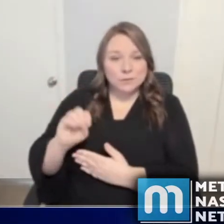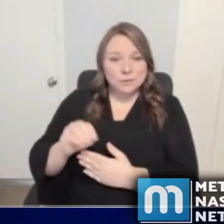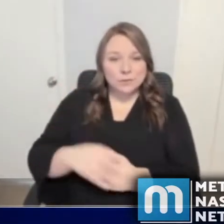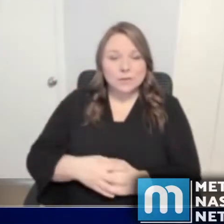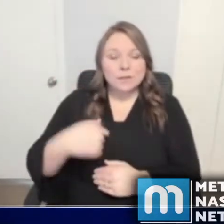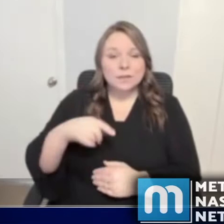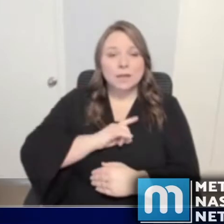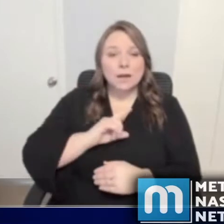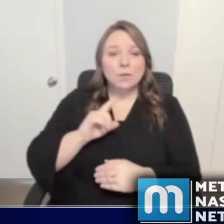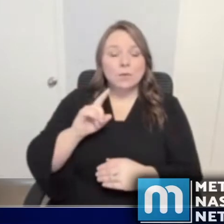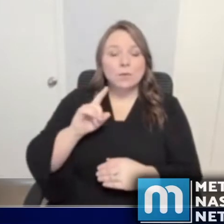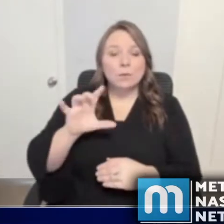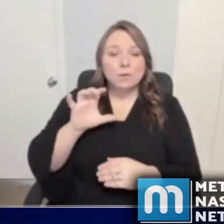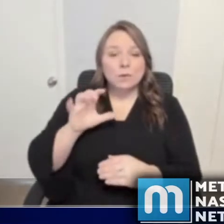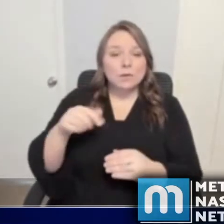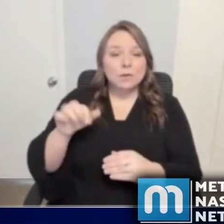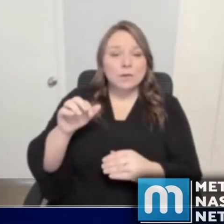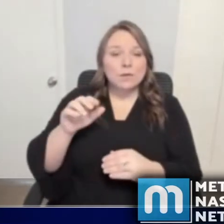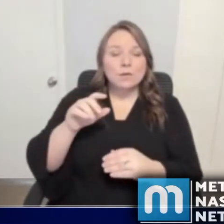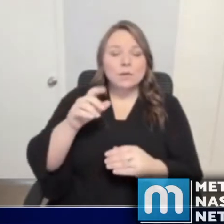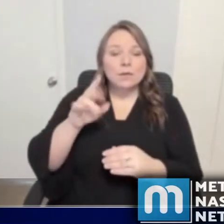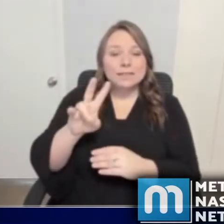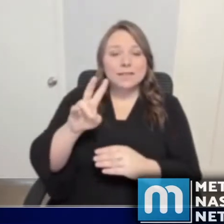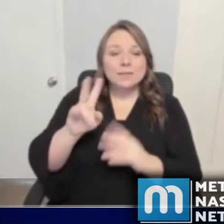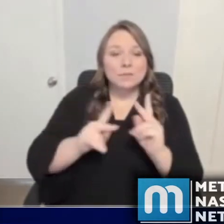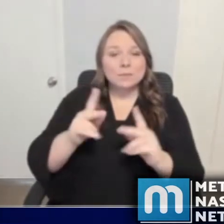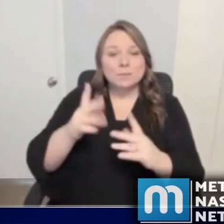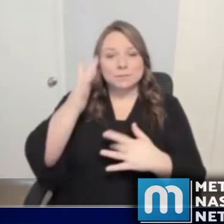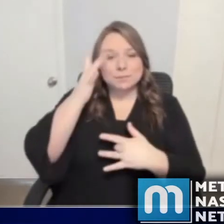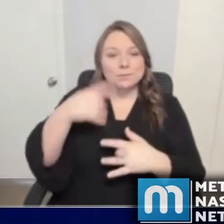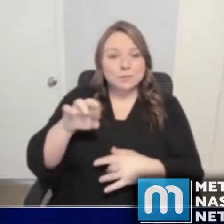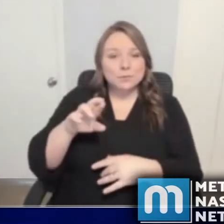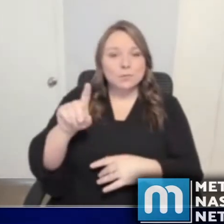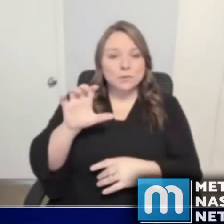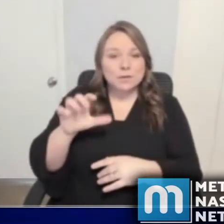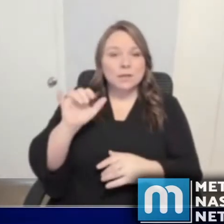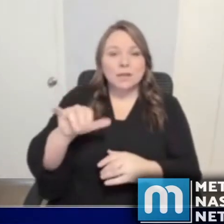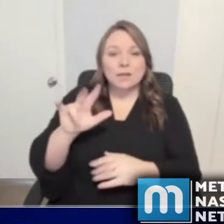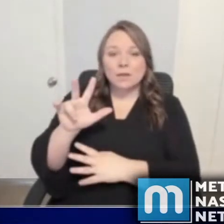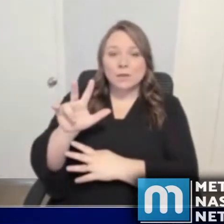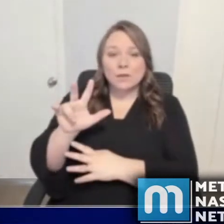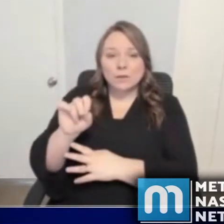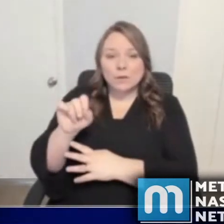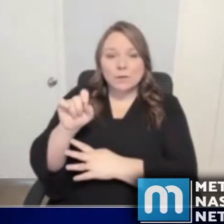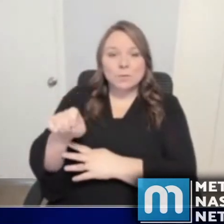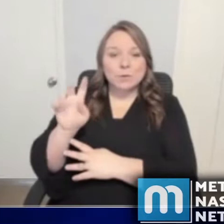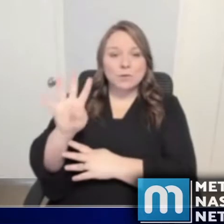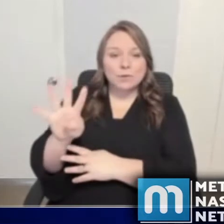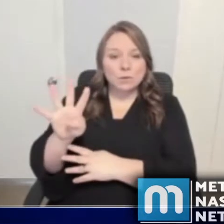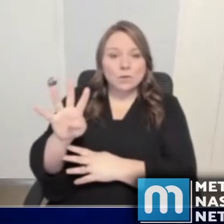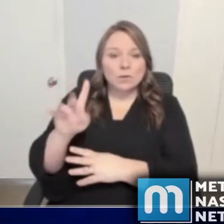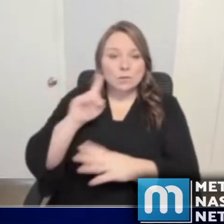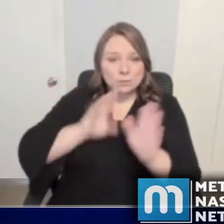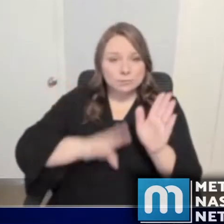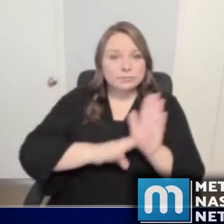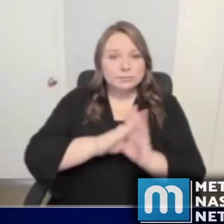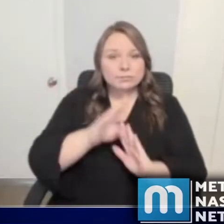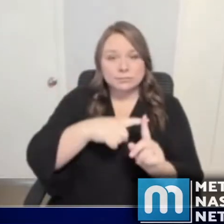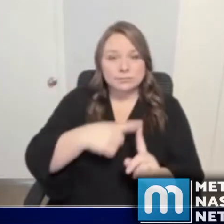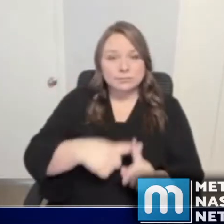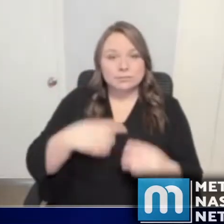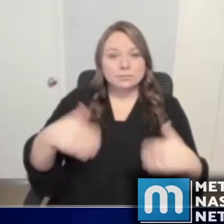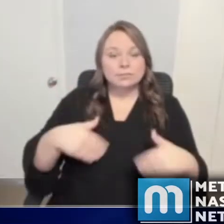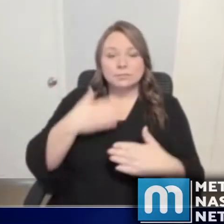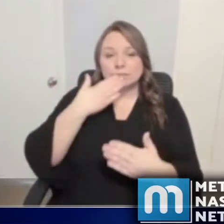,000 is now 30.4. This continues to trend in the right direction. In Davidson County, so